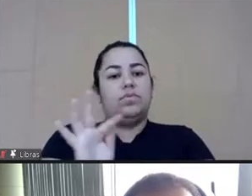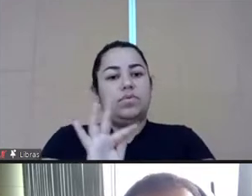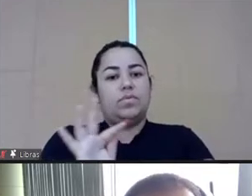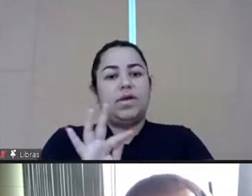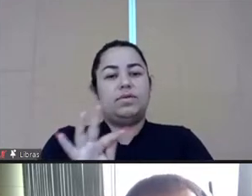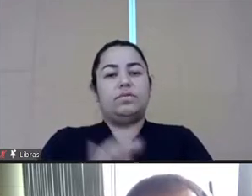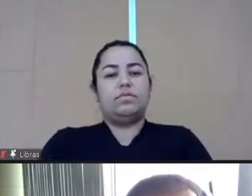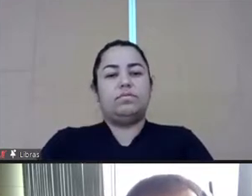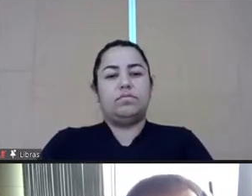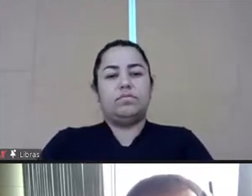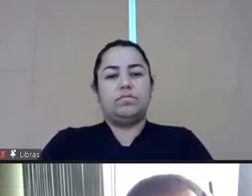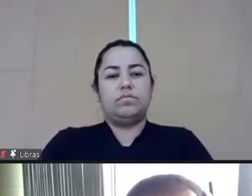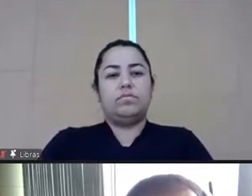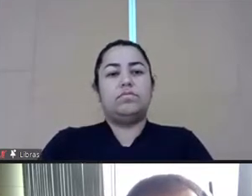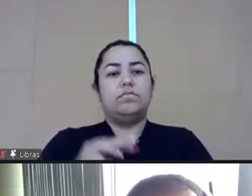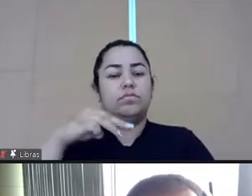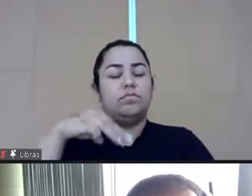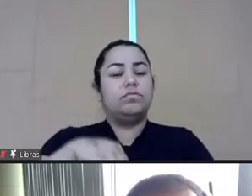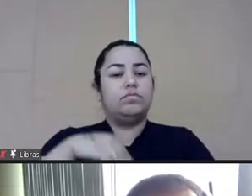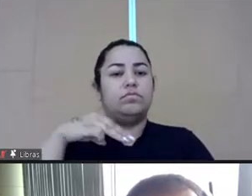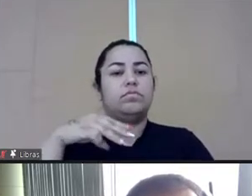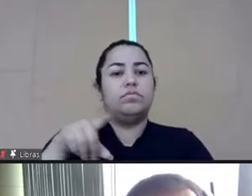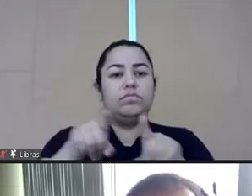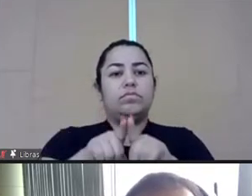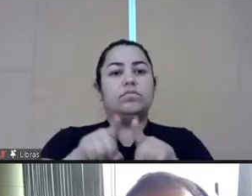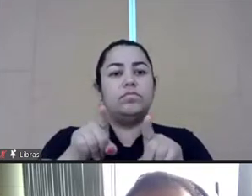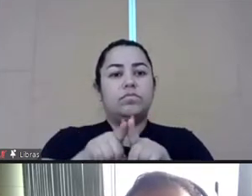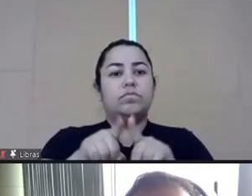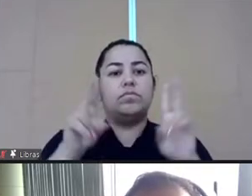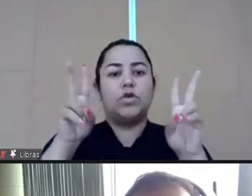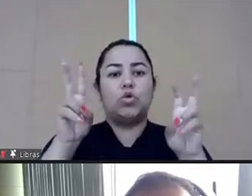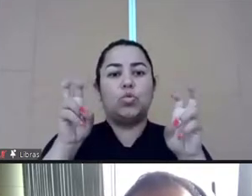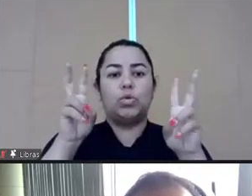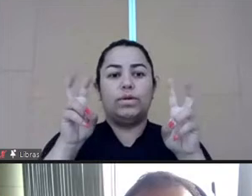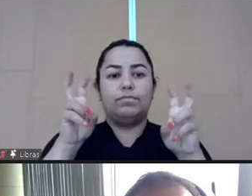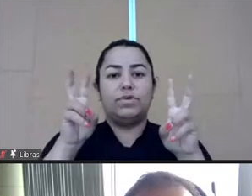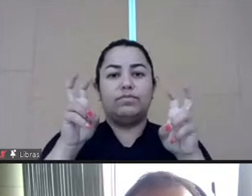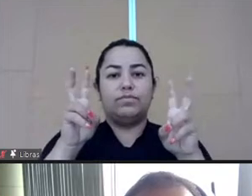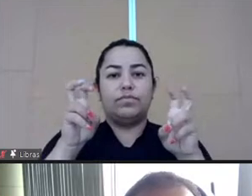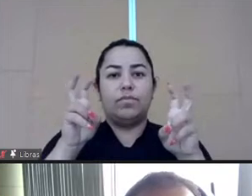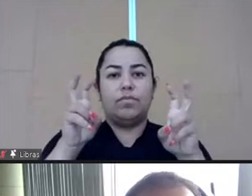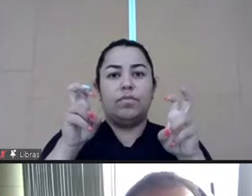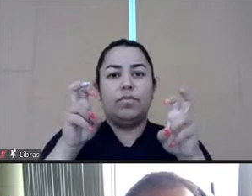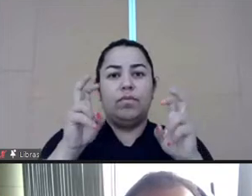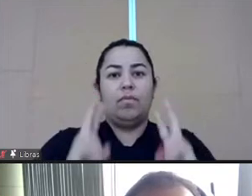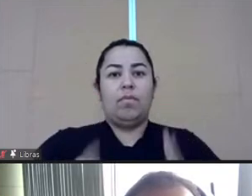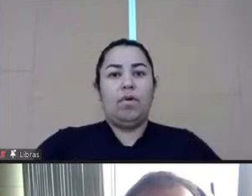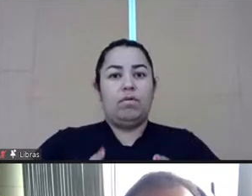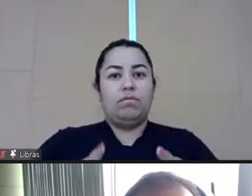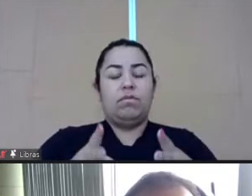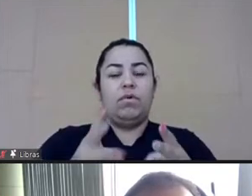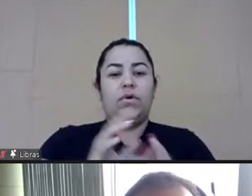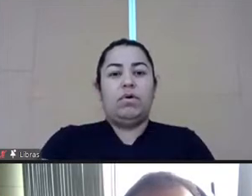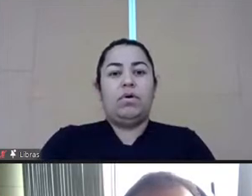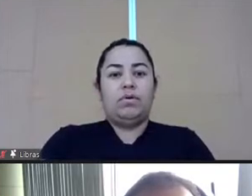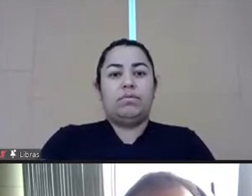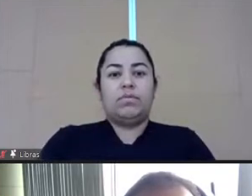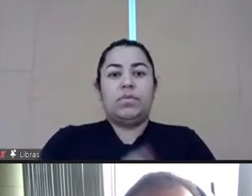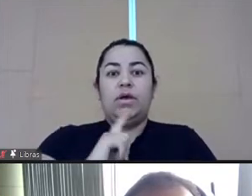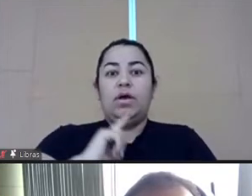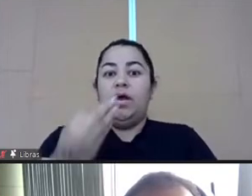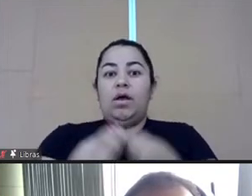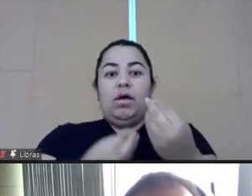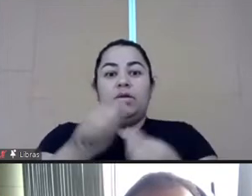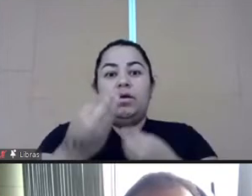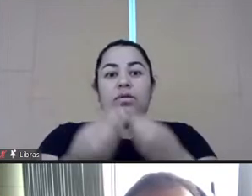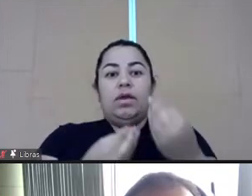a business administrator and it is a theme that is